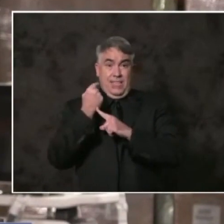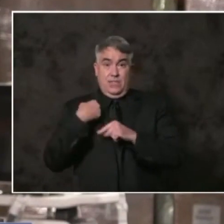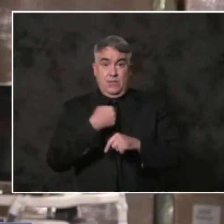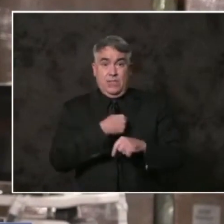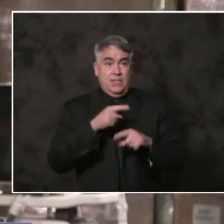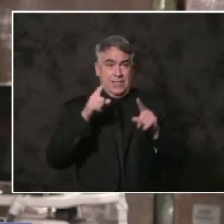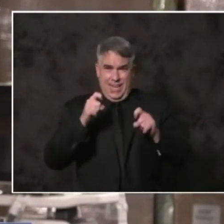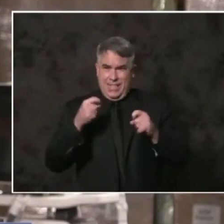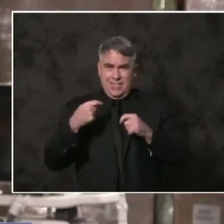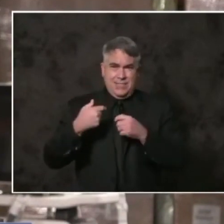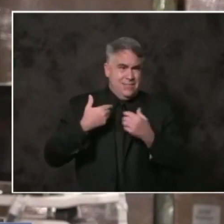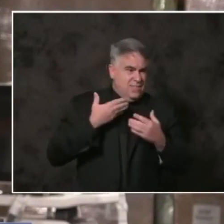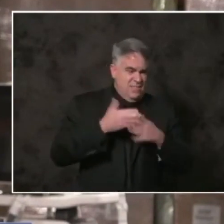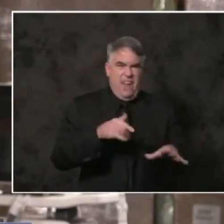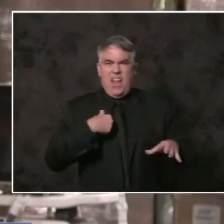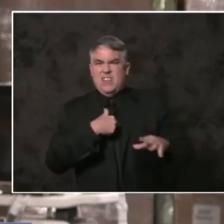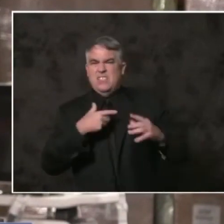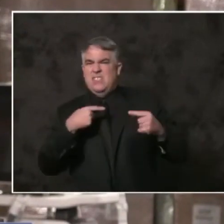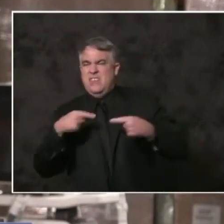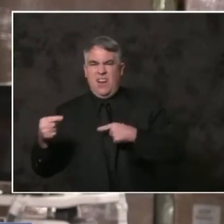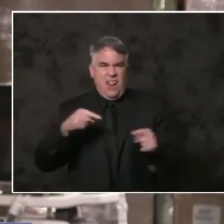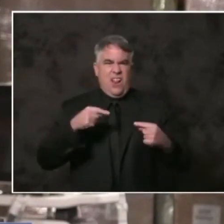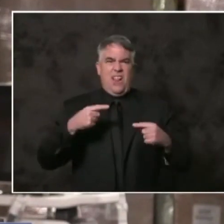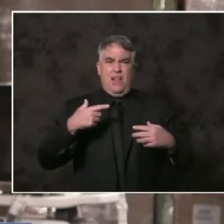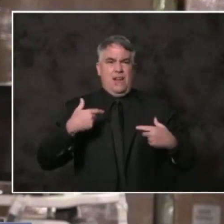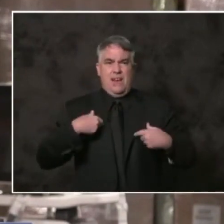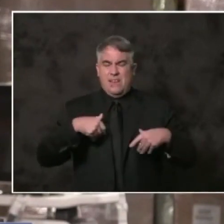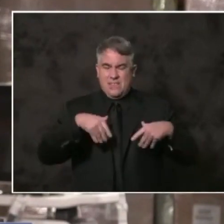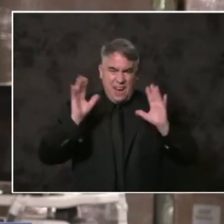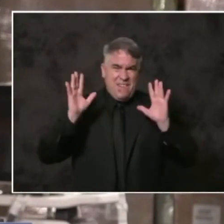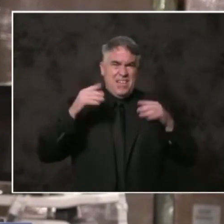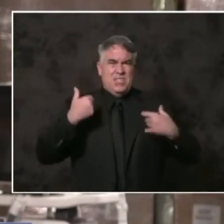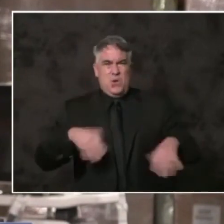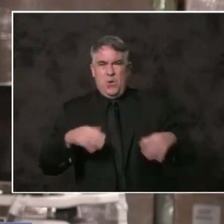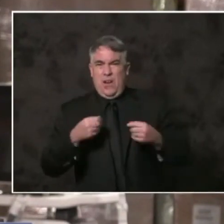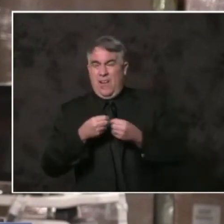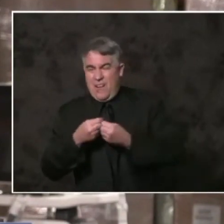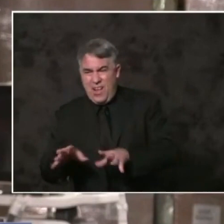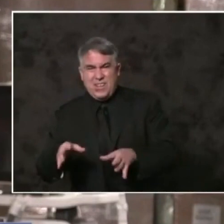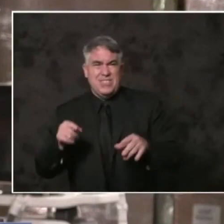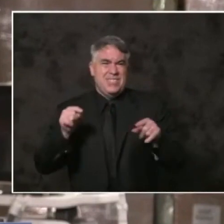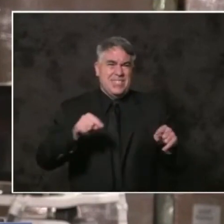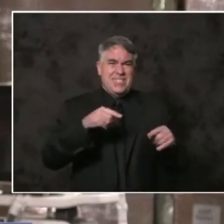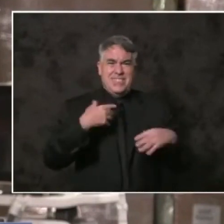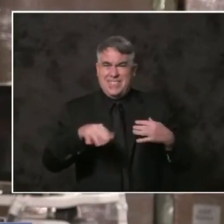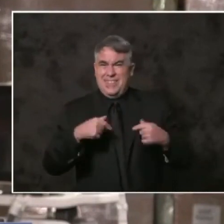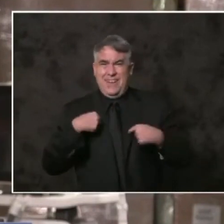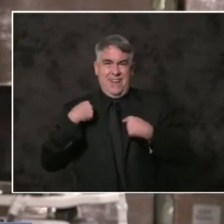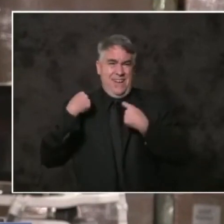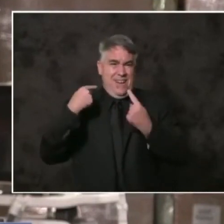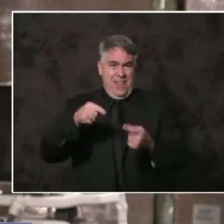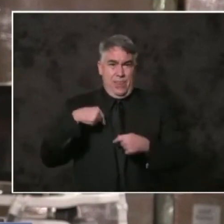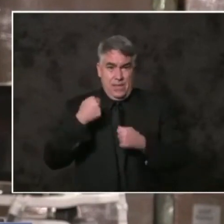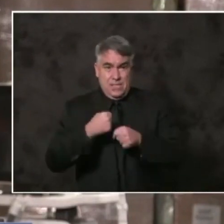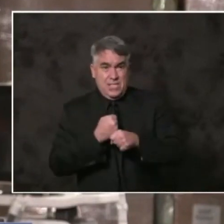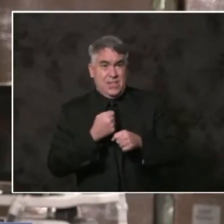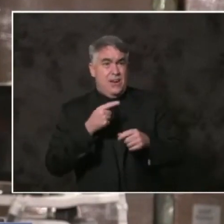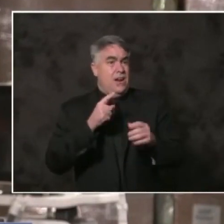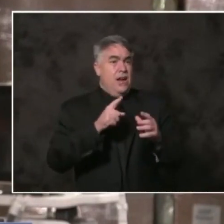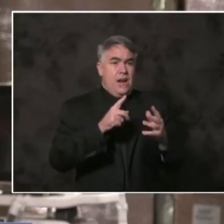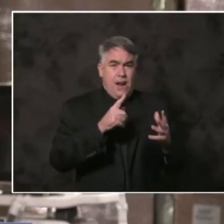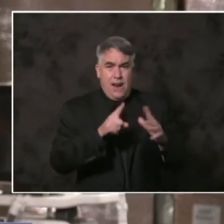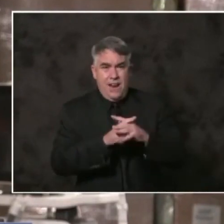A year of tremendous sacrifice and tremendous loss. A year that has shown us the very best of each other and sadly some of the worst.